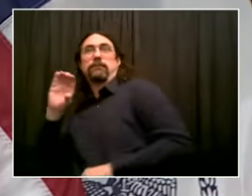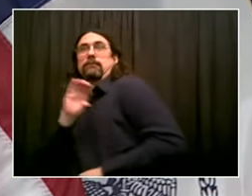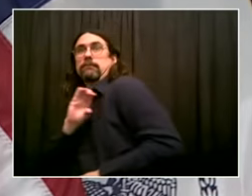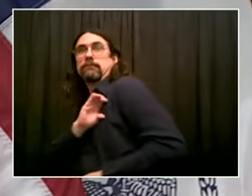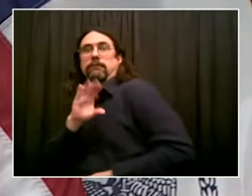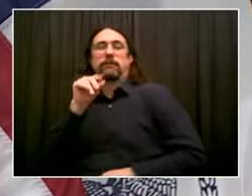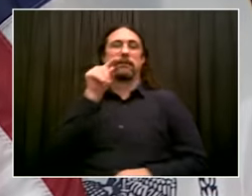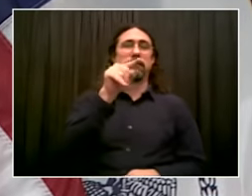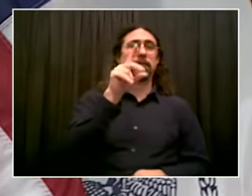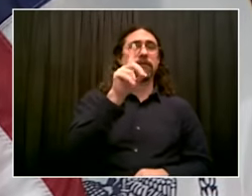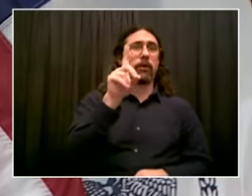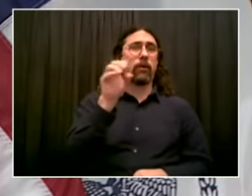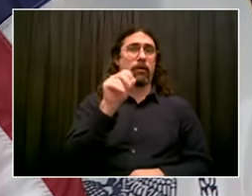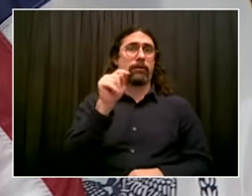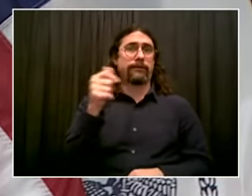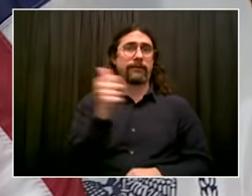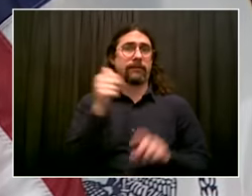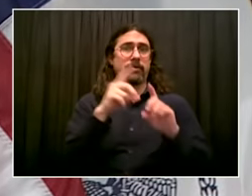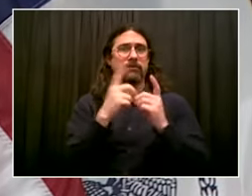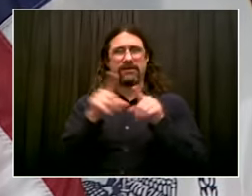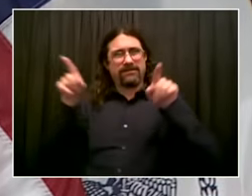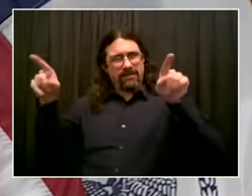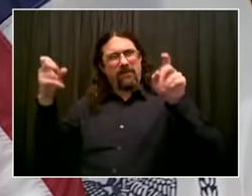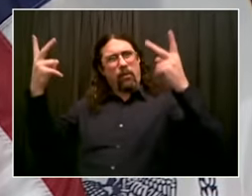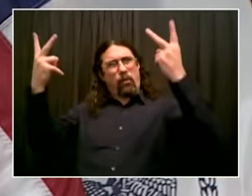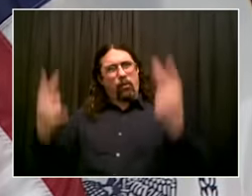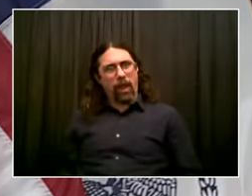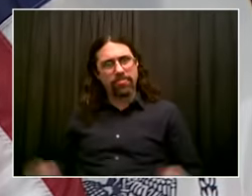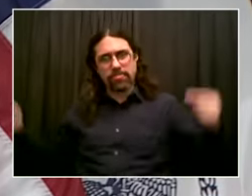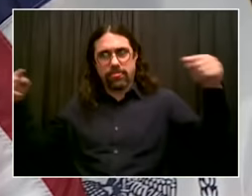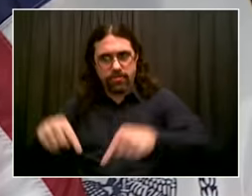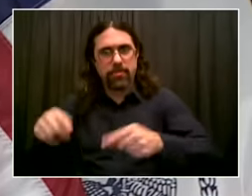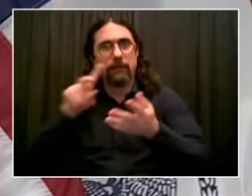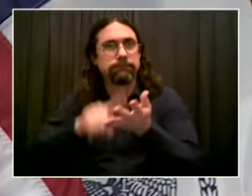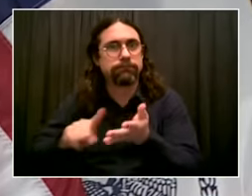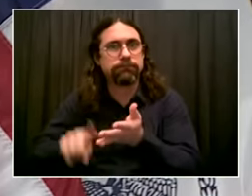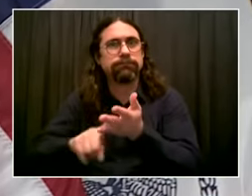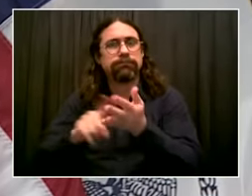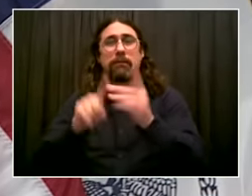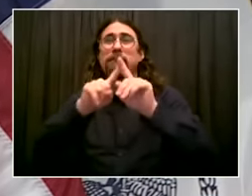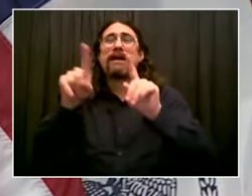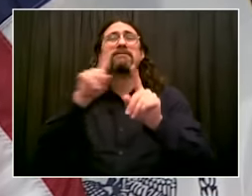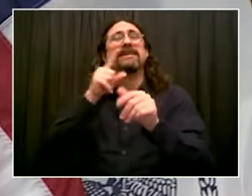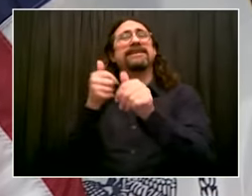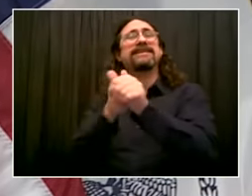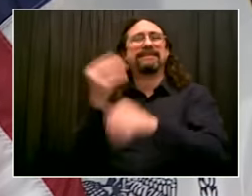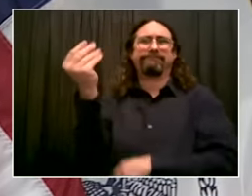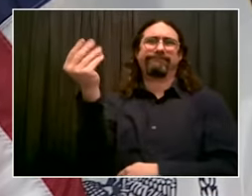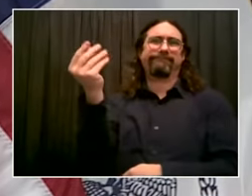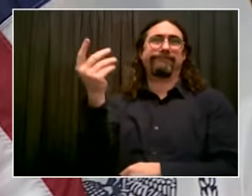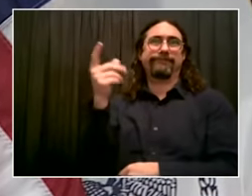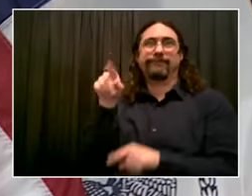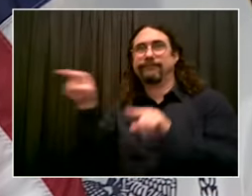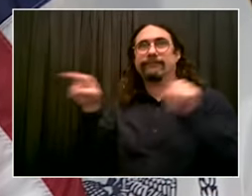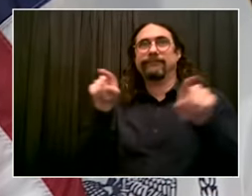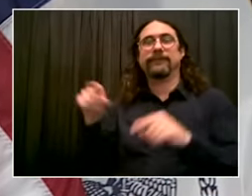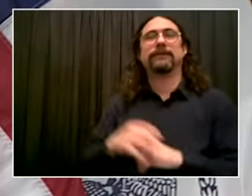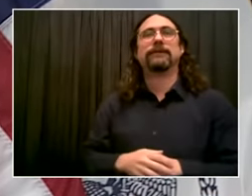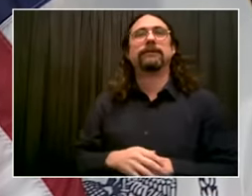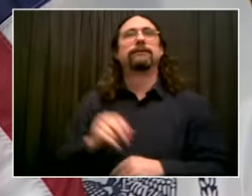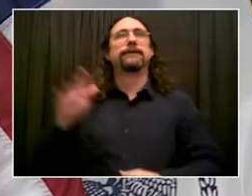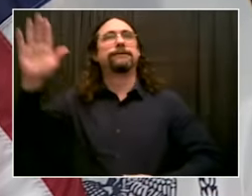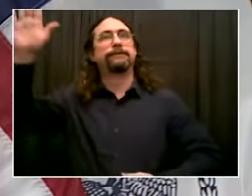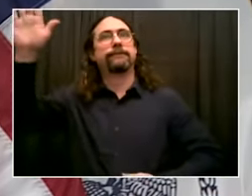All right. I'll go in a different direction, and I actually hope David Brand is still on the line, because it's about Queens. We don't understand something. So last year,